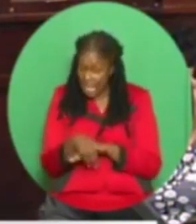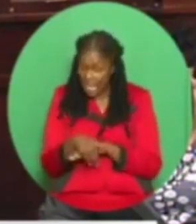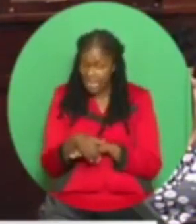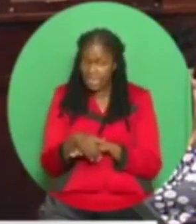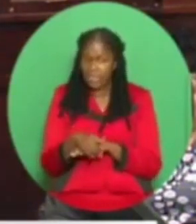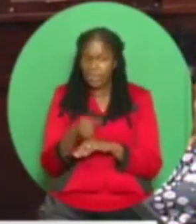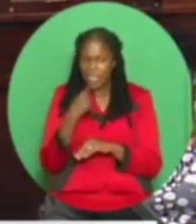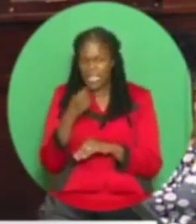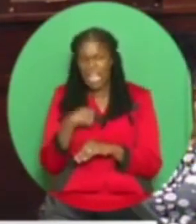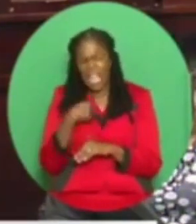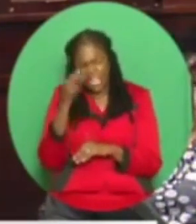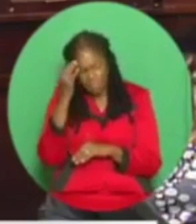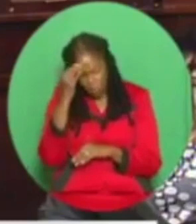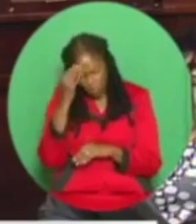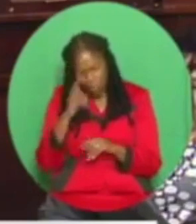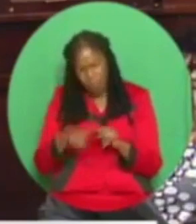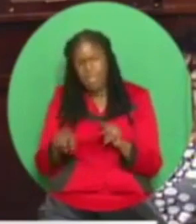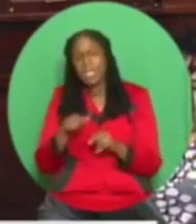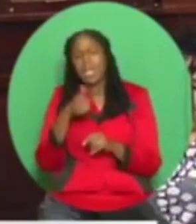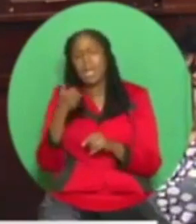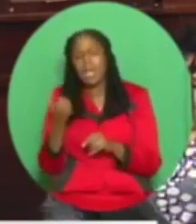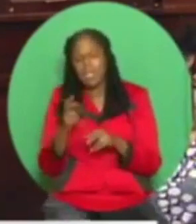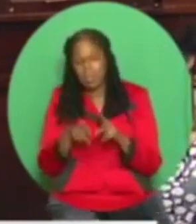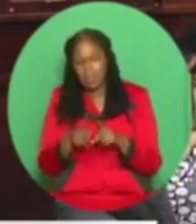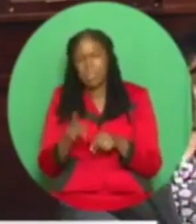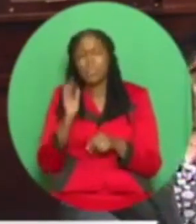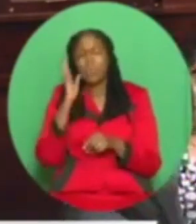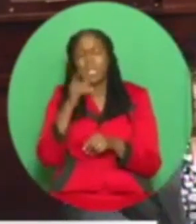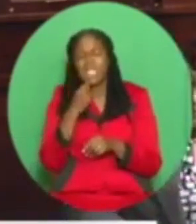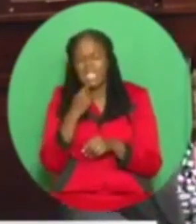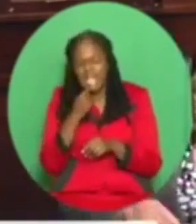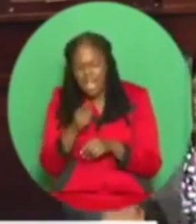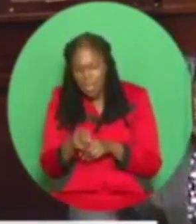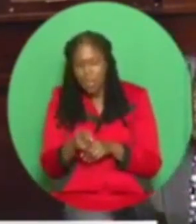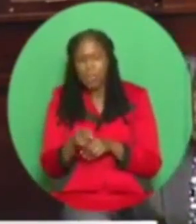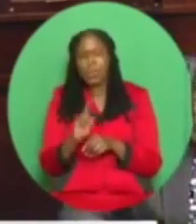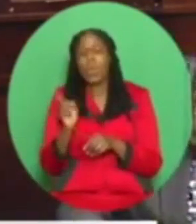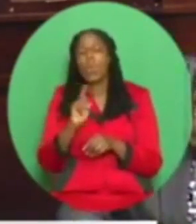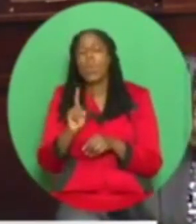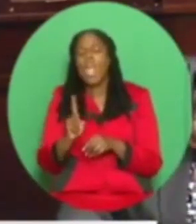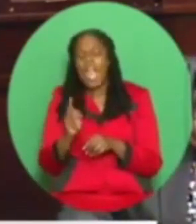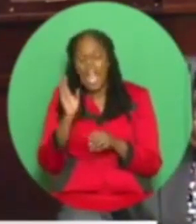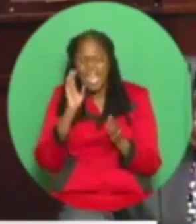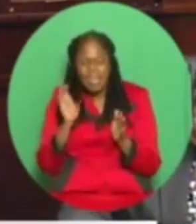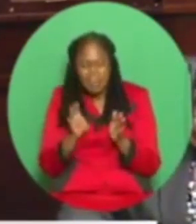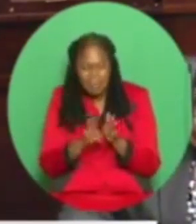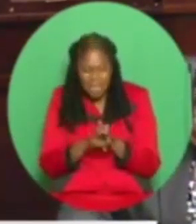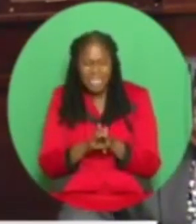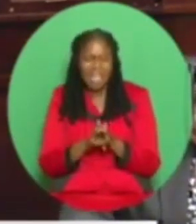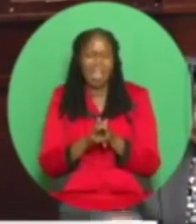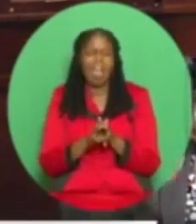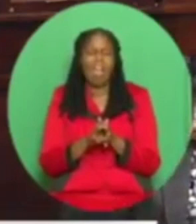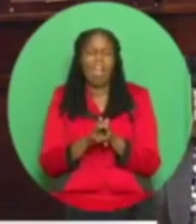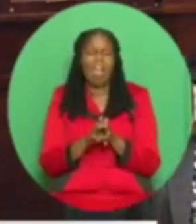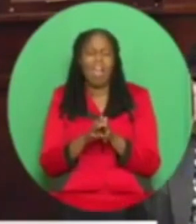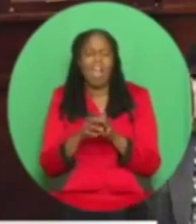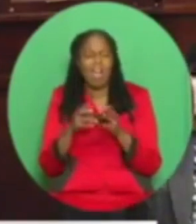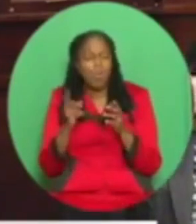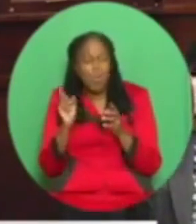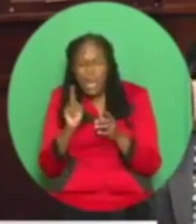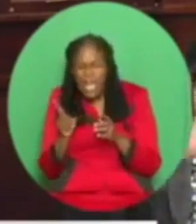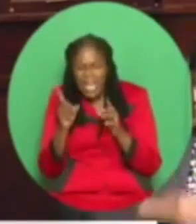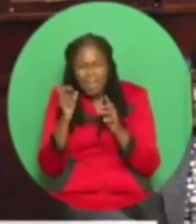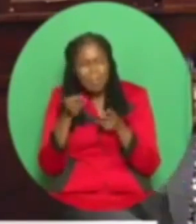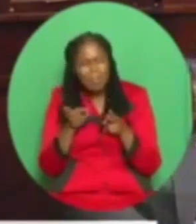well, I know, but others will confirm where that picture was taken. and they were signing deals. It is a done deal, Madam Speaker,